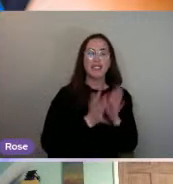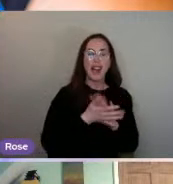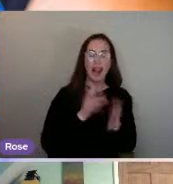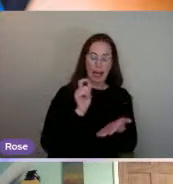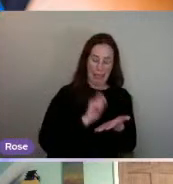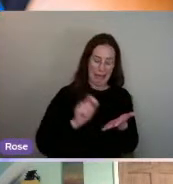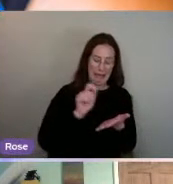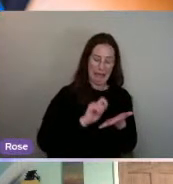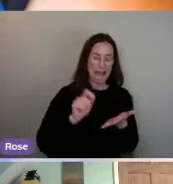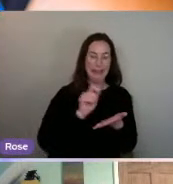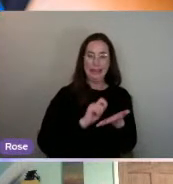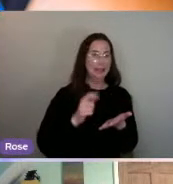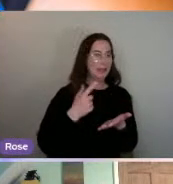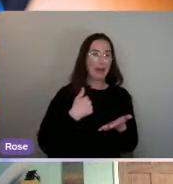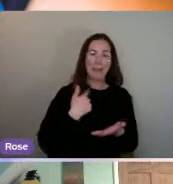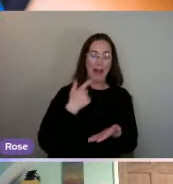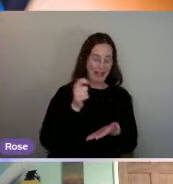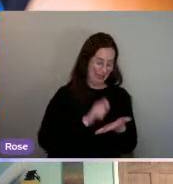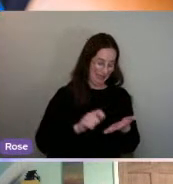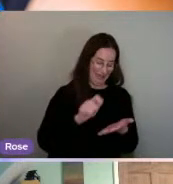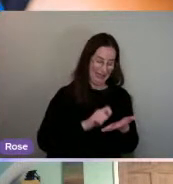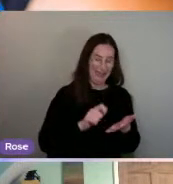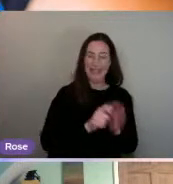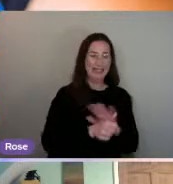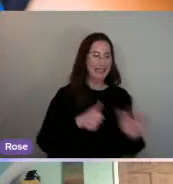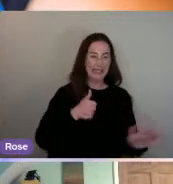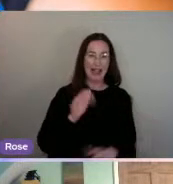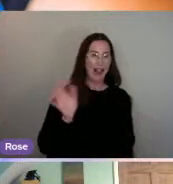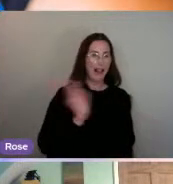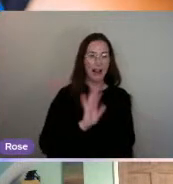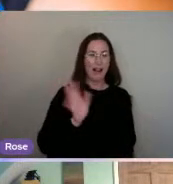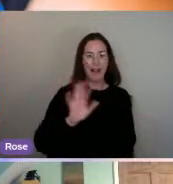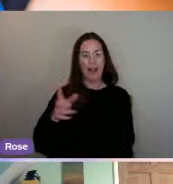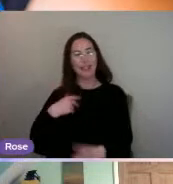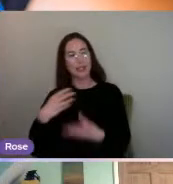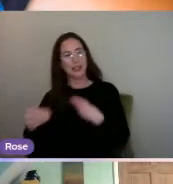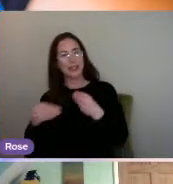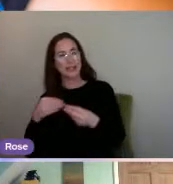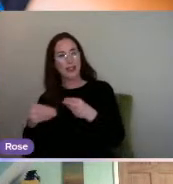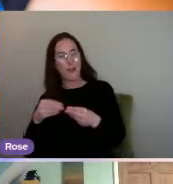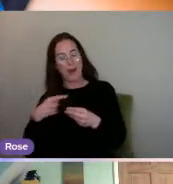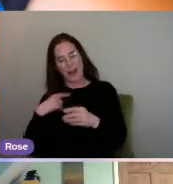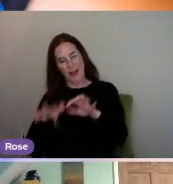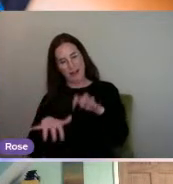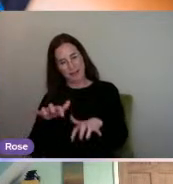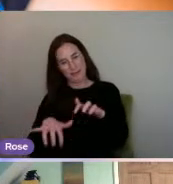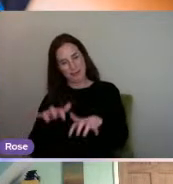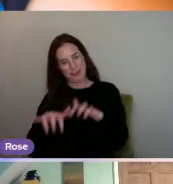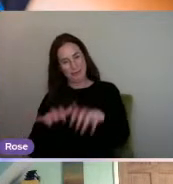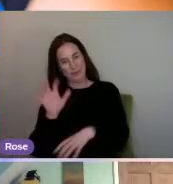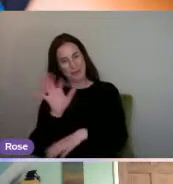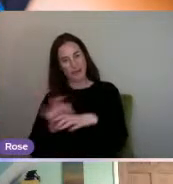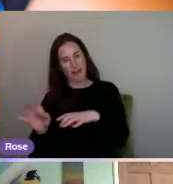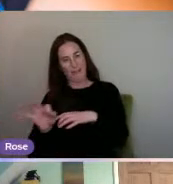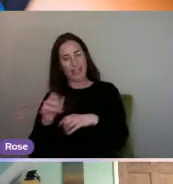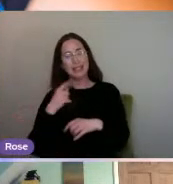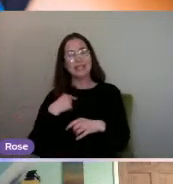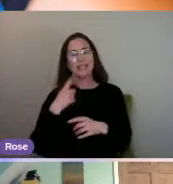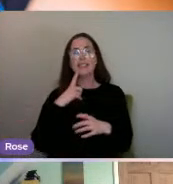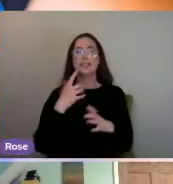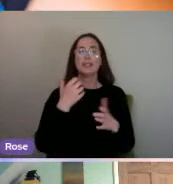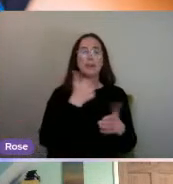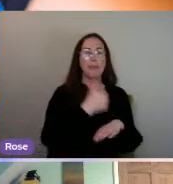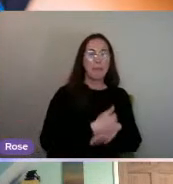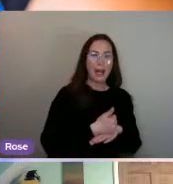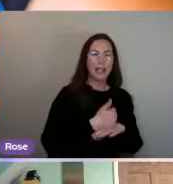cartoon drawing skills weren't up to it, so I used a drawing package. And I used basic shapes